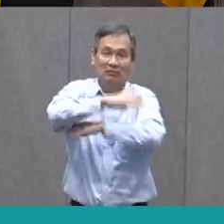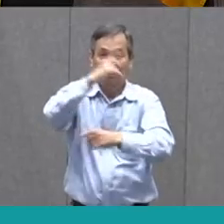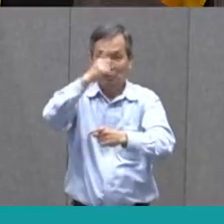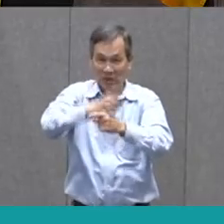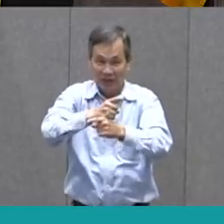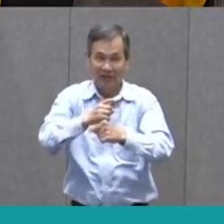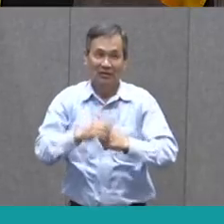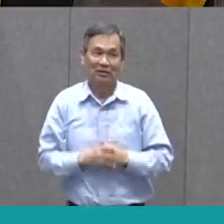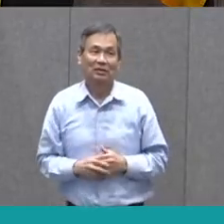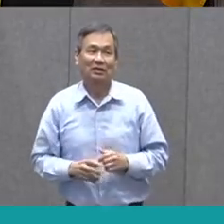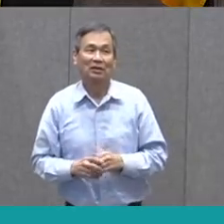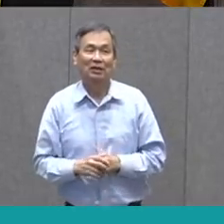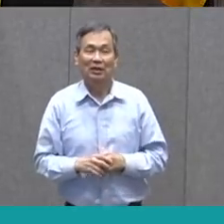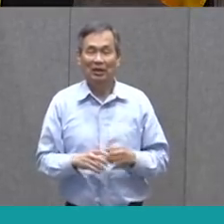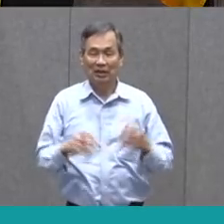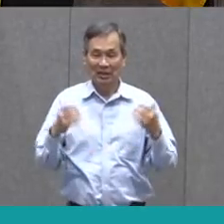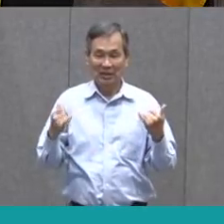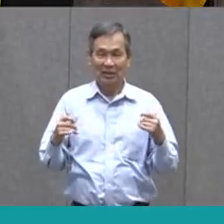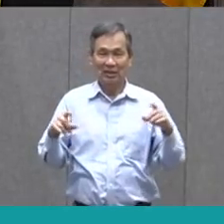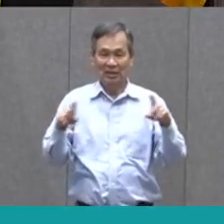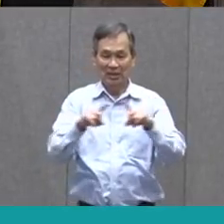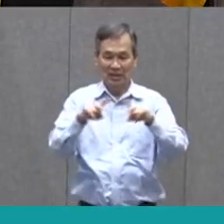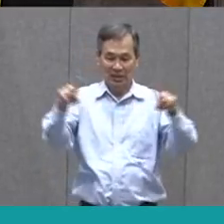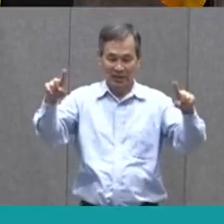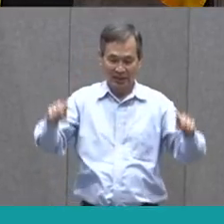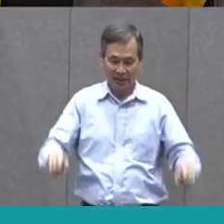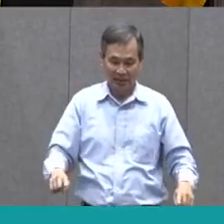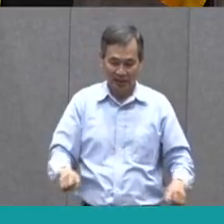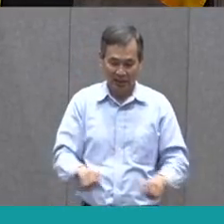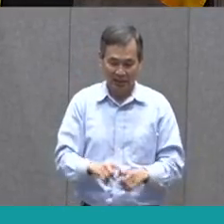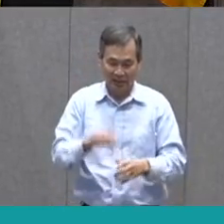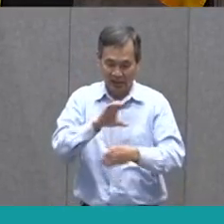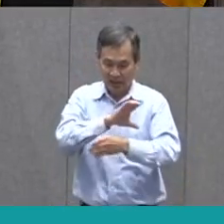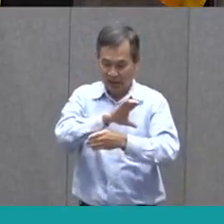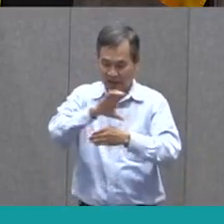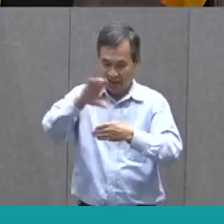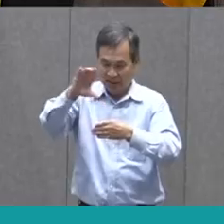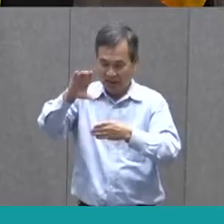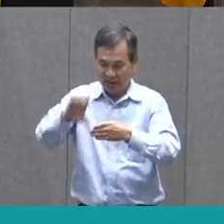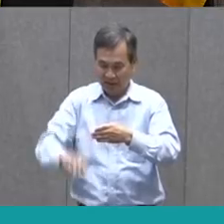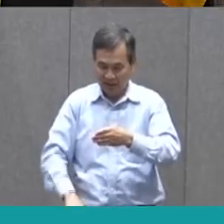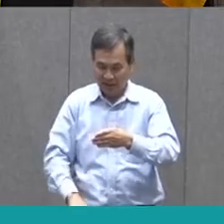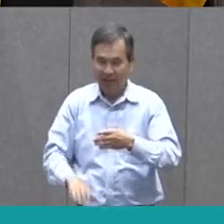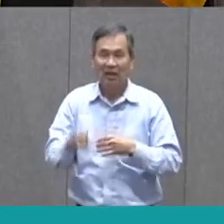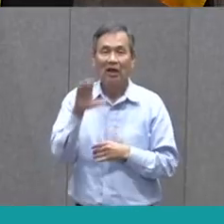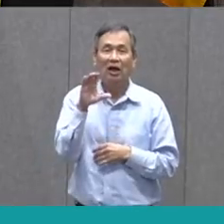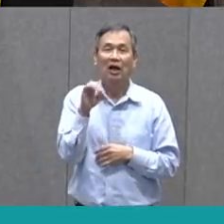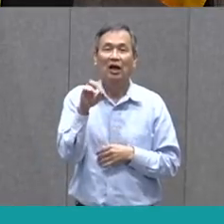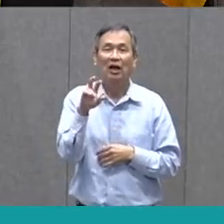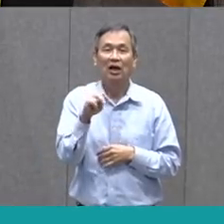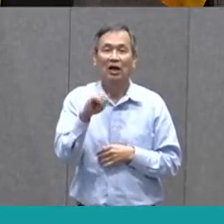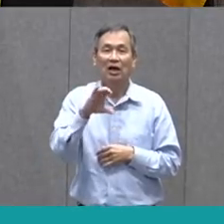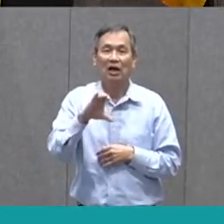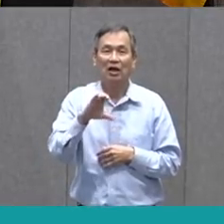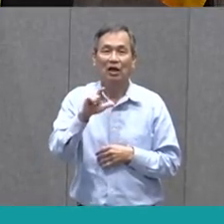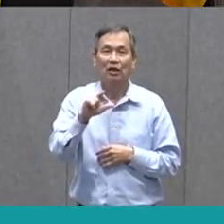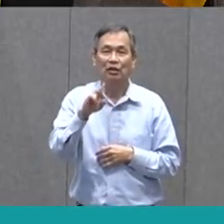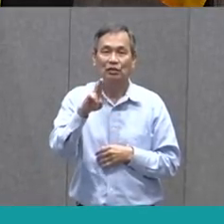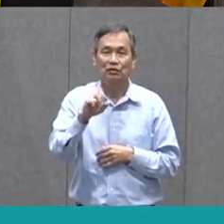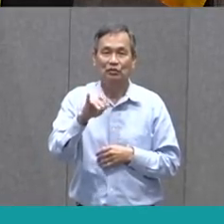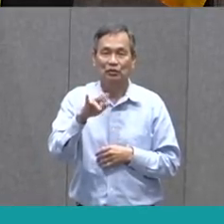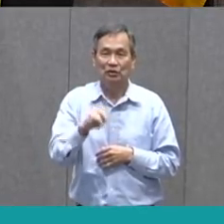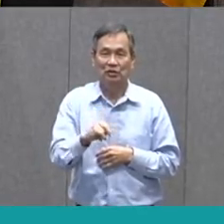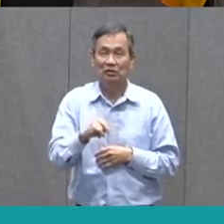Finally, we come to a conclusion. That's a long word, I know. Conclusion. So we are going to